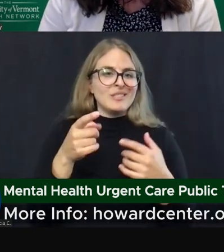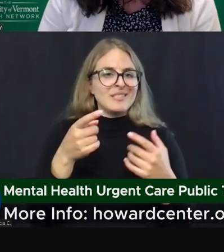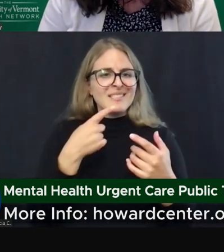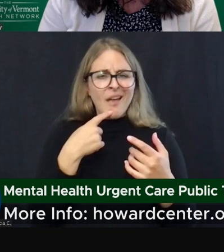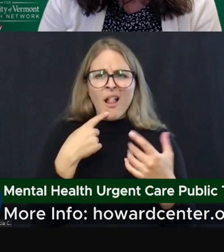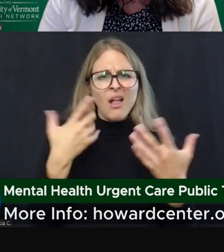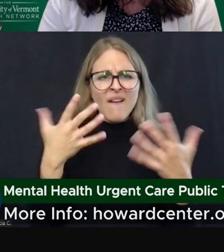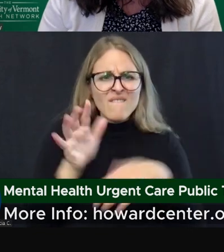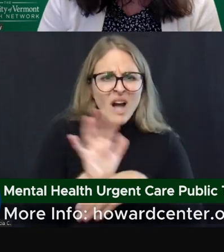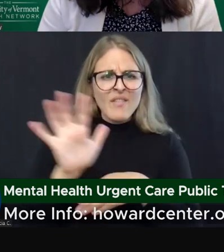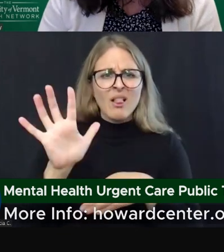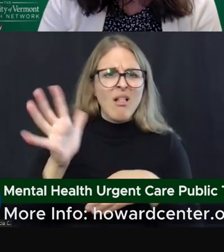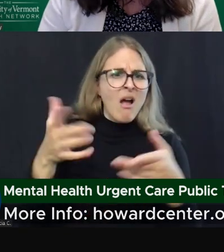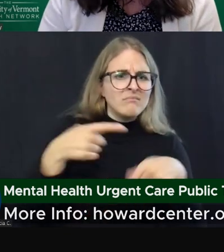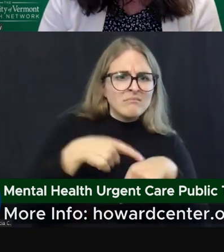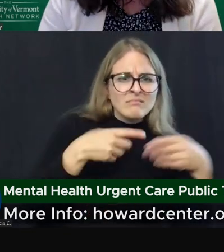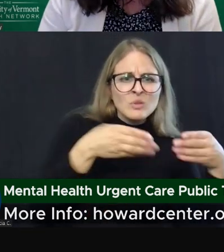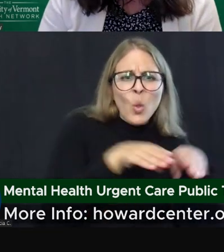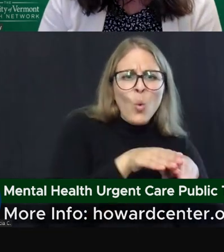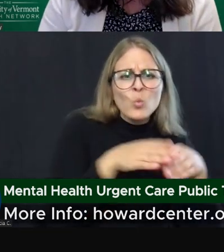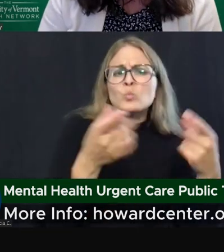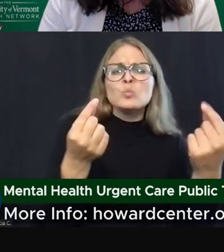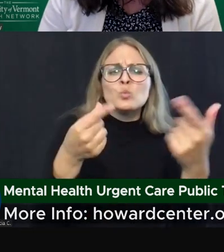addressed those at this point.